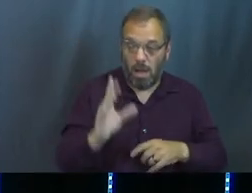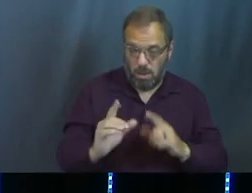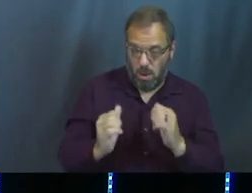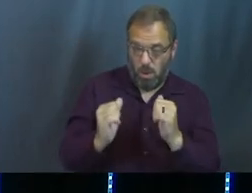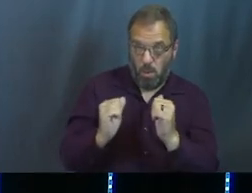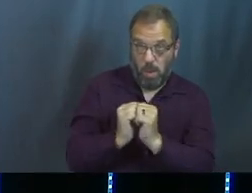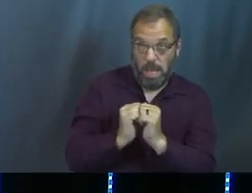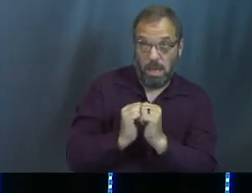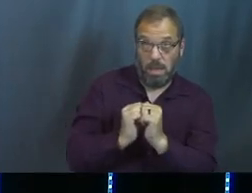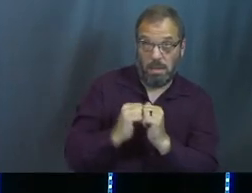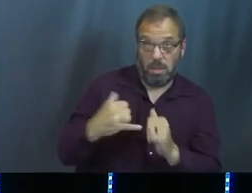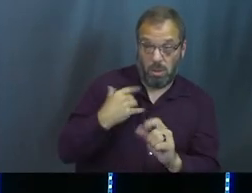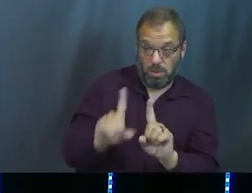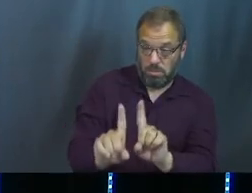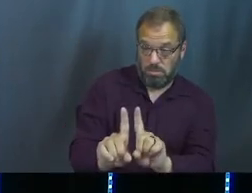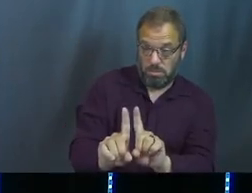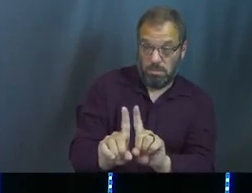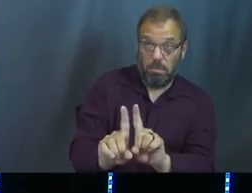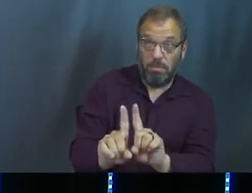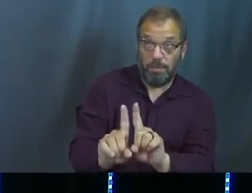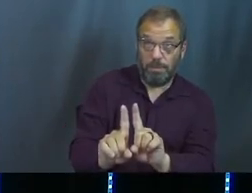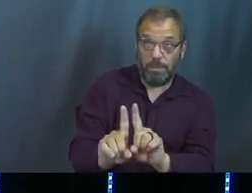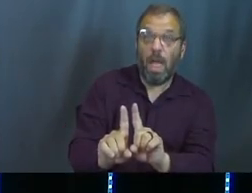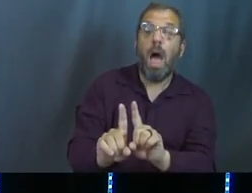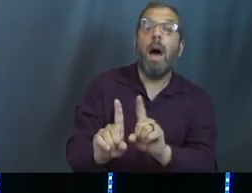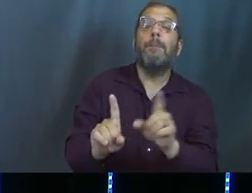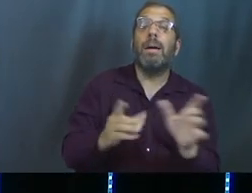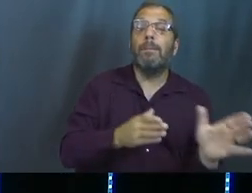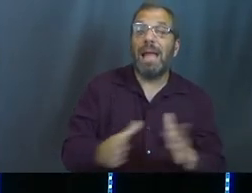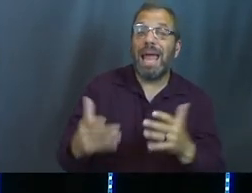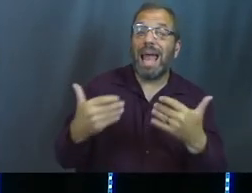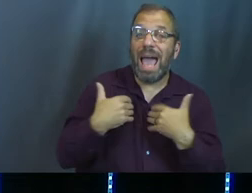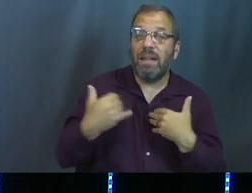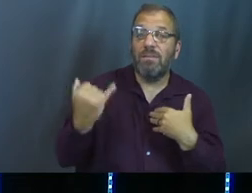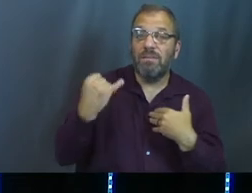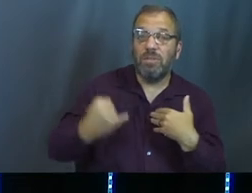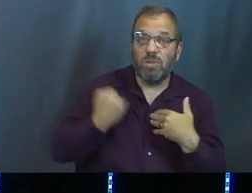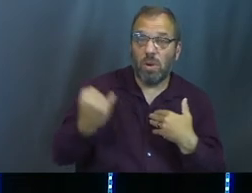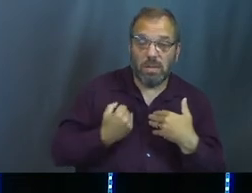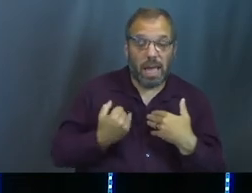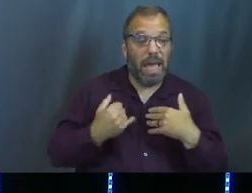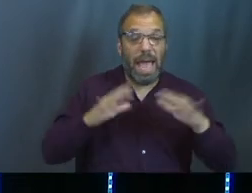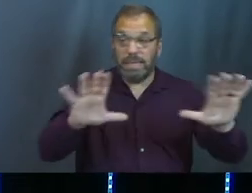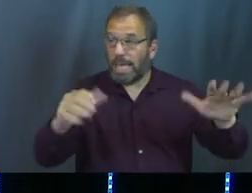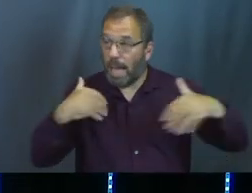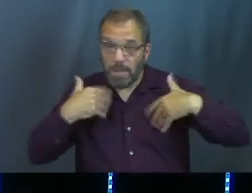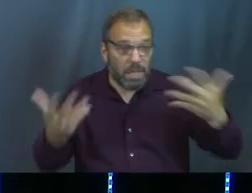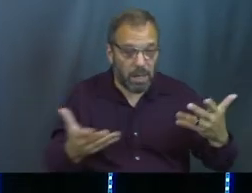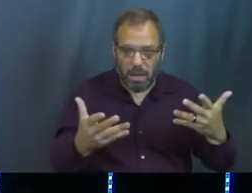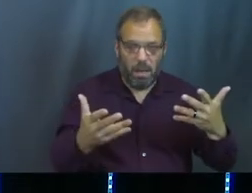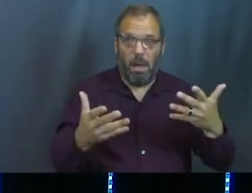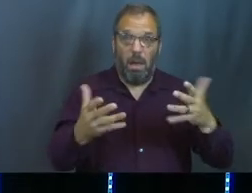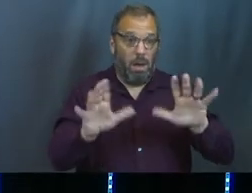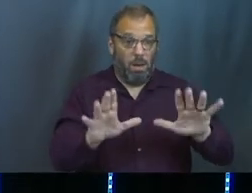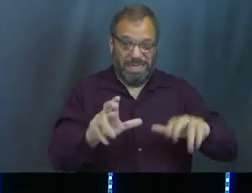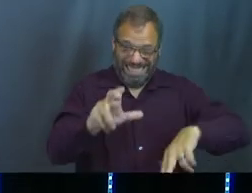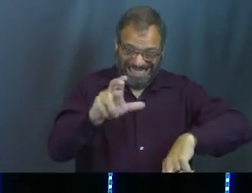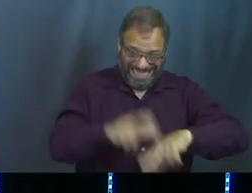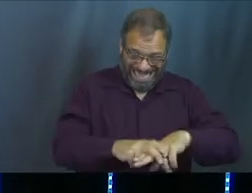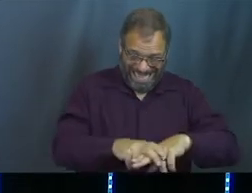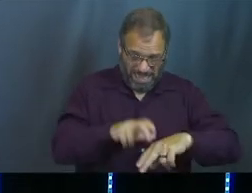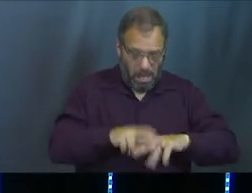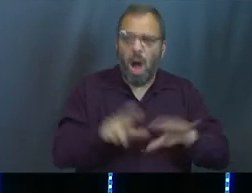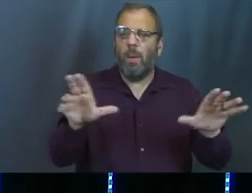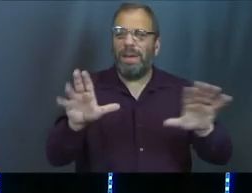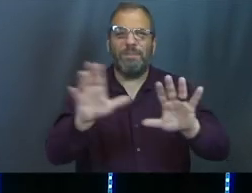with Joseph, but God had plans for Joseph. He was like, hey, I'm here. And you know what? We're not just going to sit in this